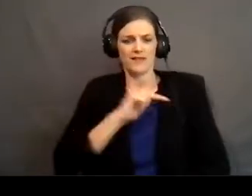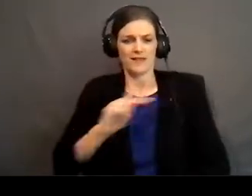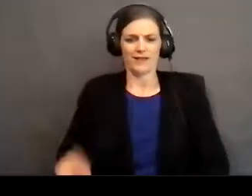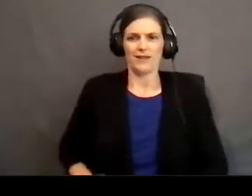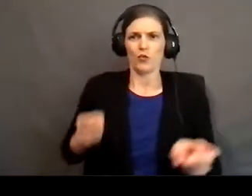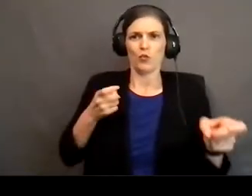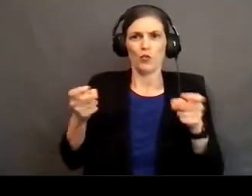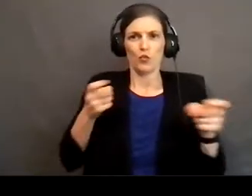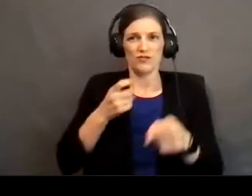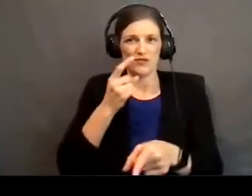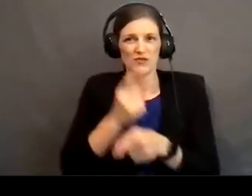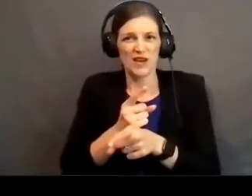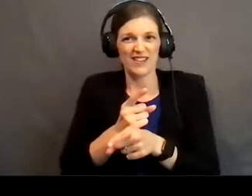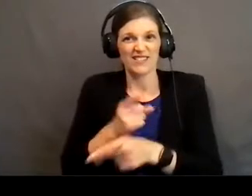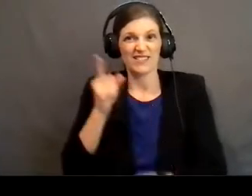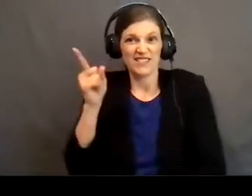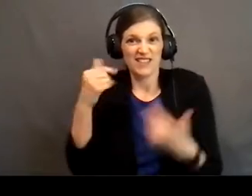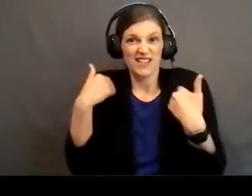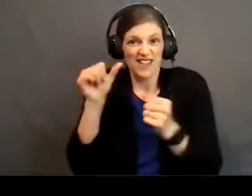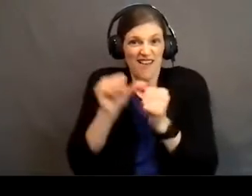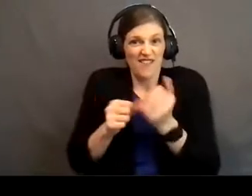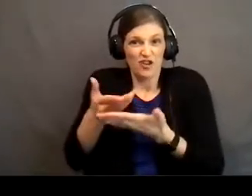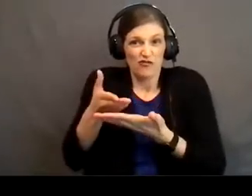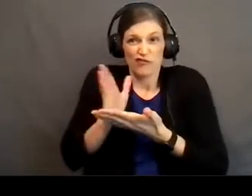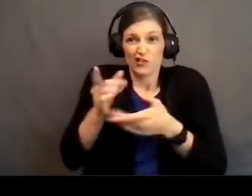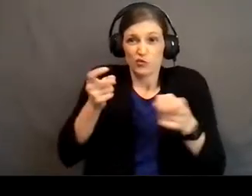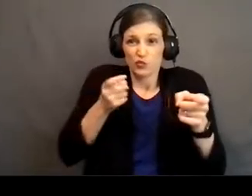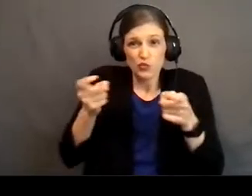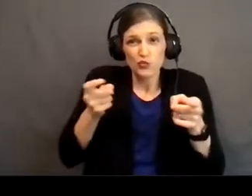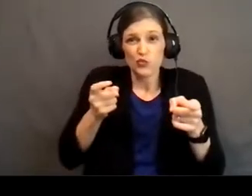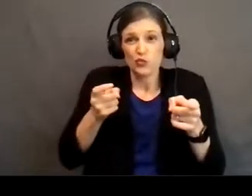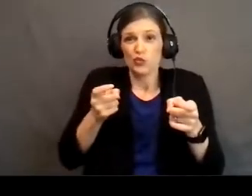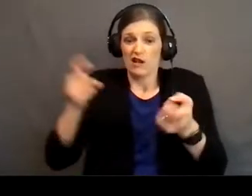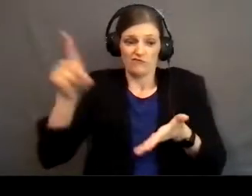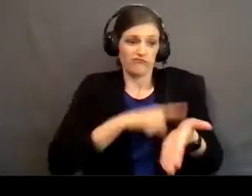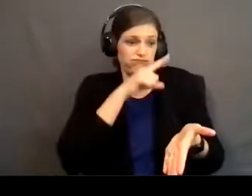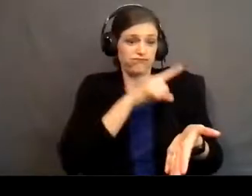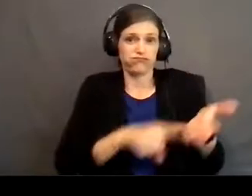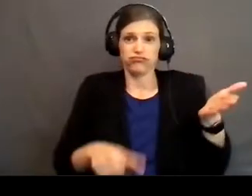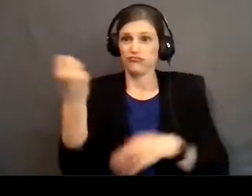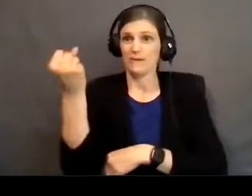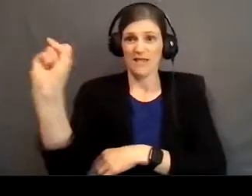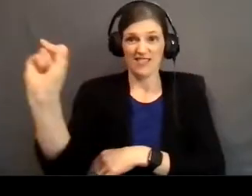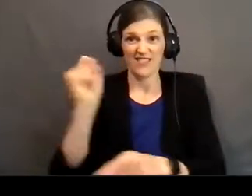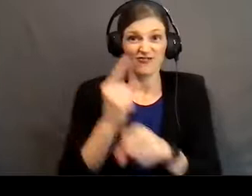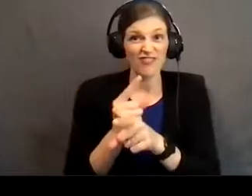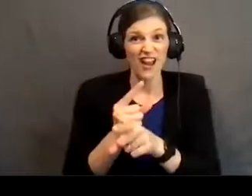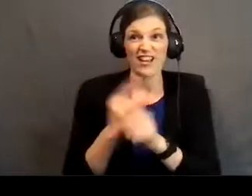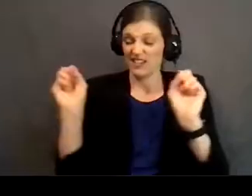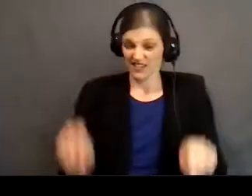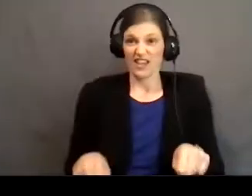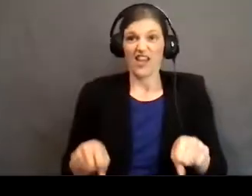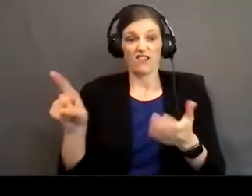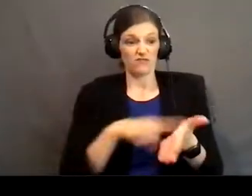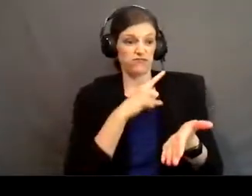And he has every right to rule and condemn rebellion. He can condemn